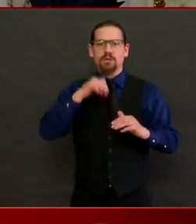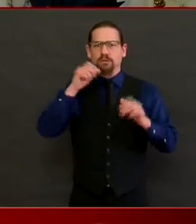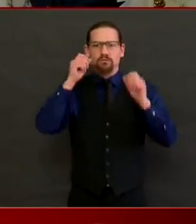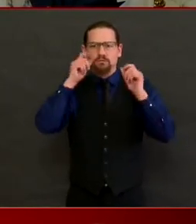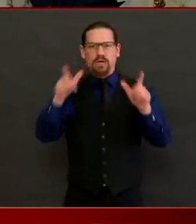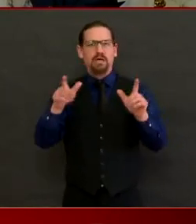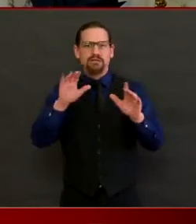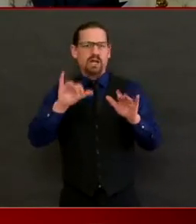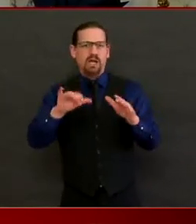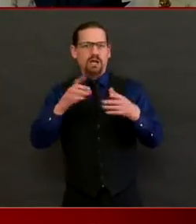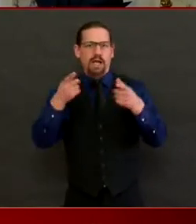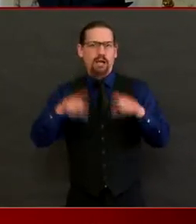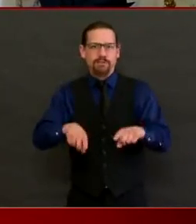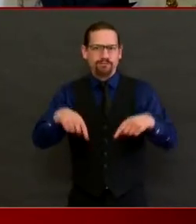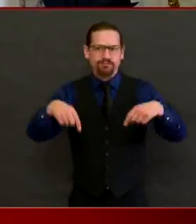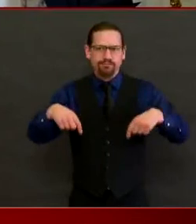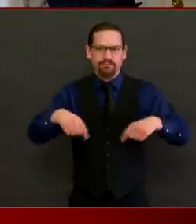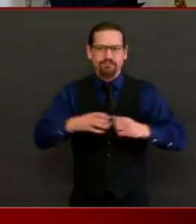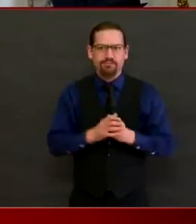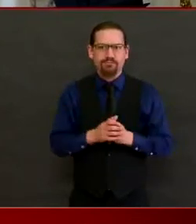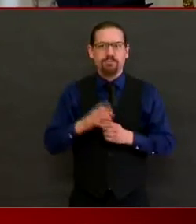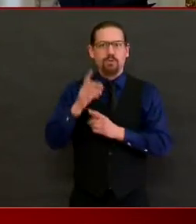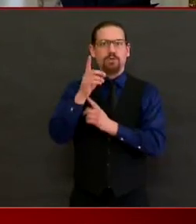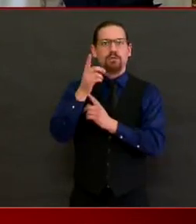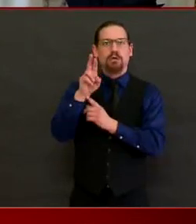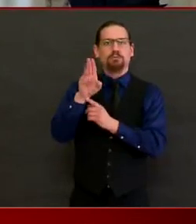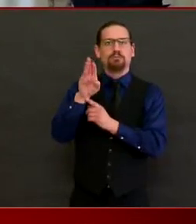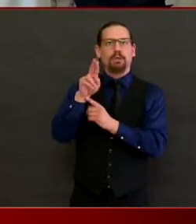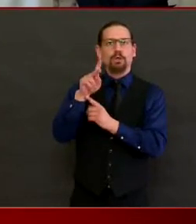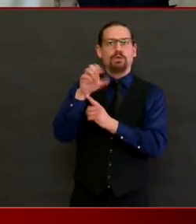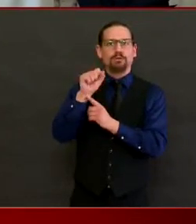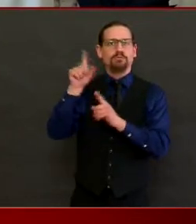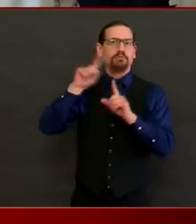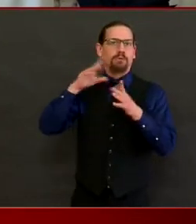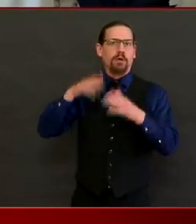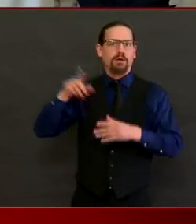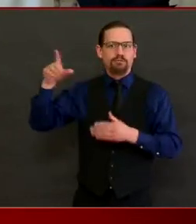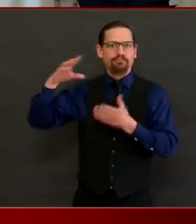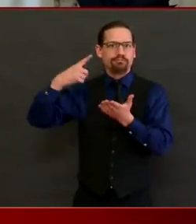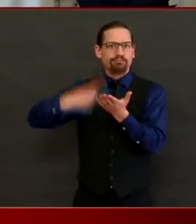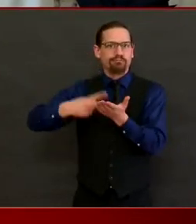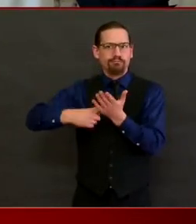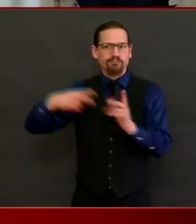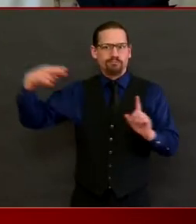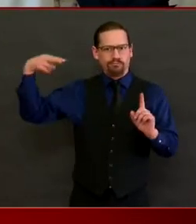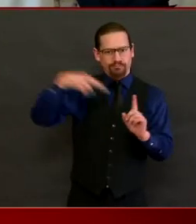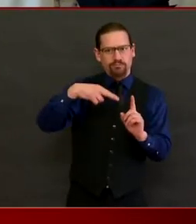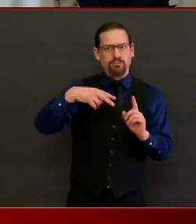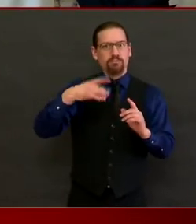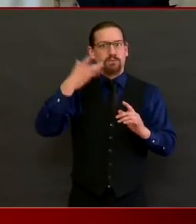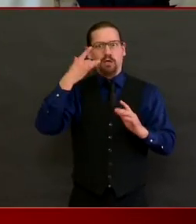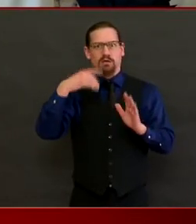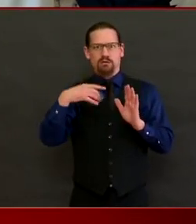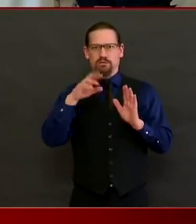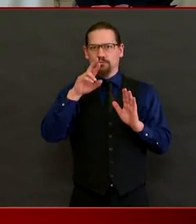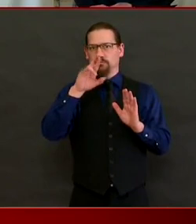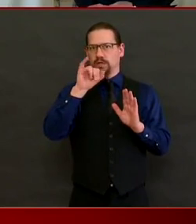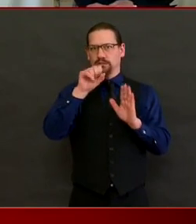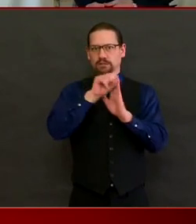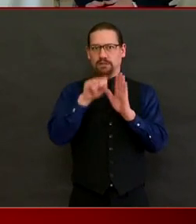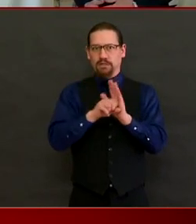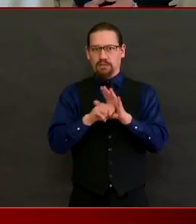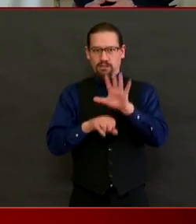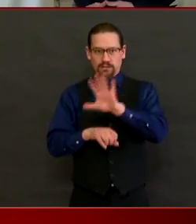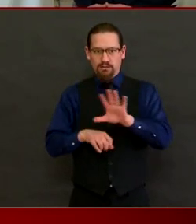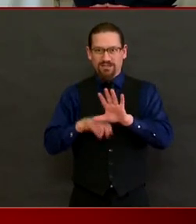Island is nestled between Boston and New York City and Connecticut. Boston